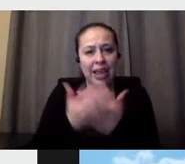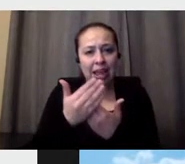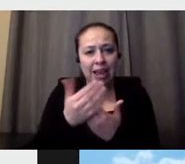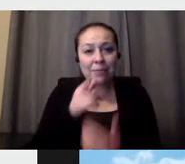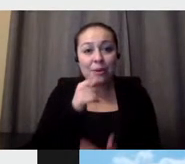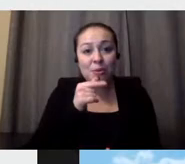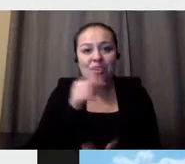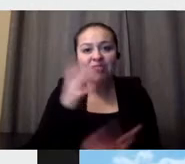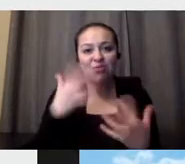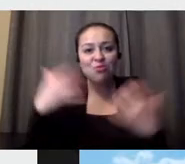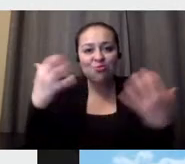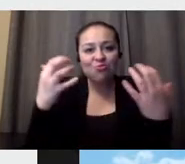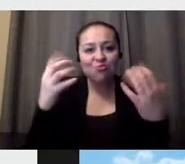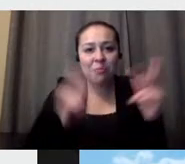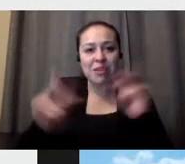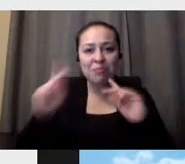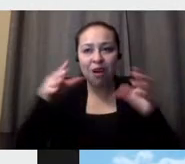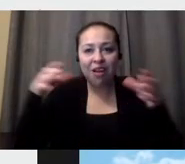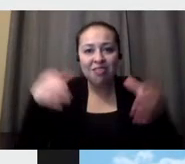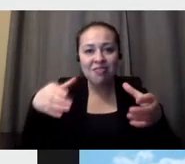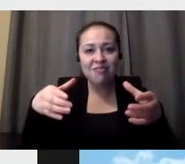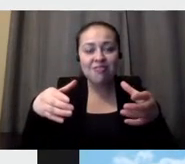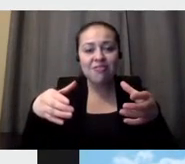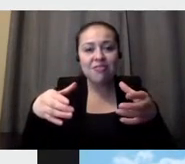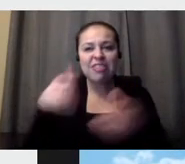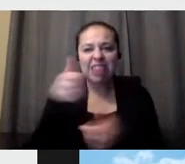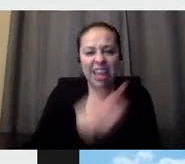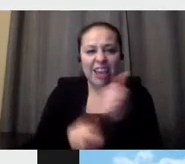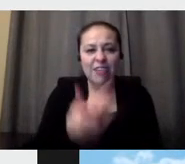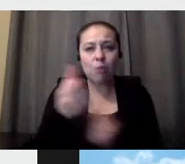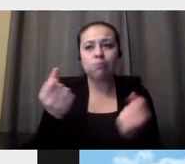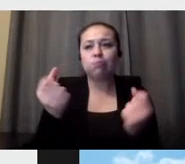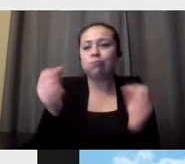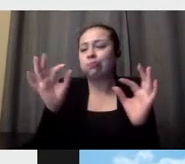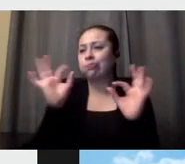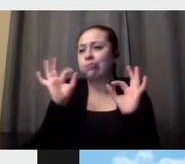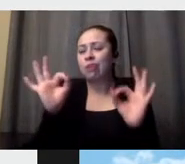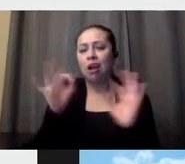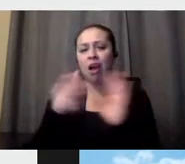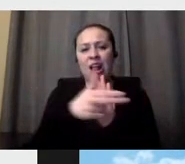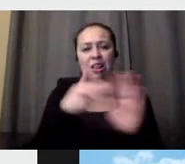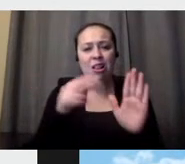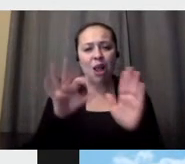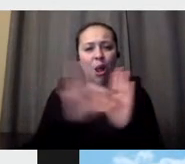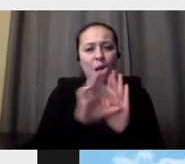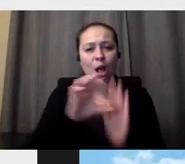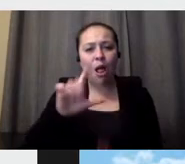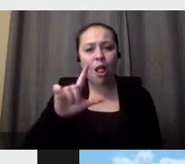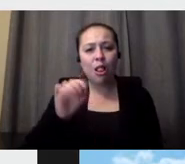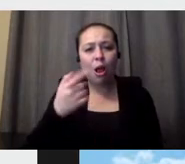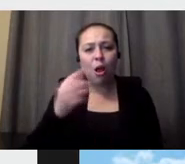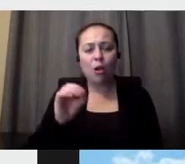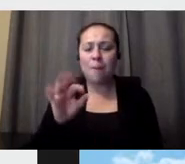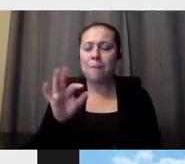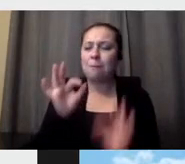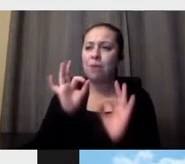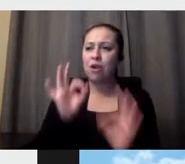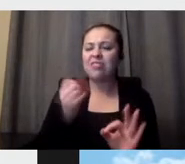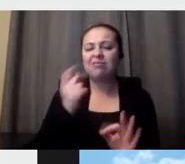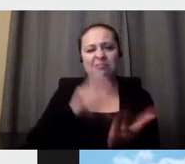everyone got the logo perfectly. So this is a logo that is easy to reproduce.